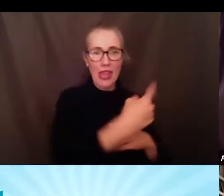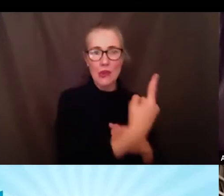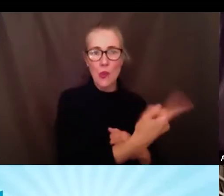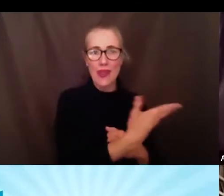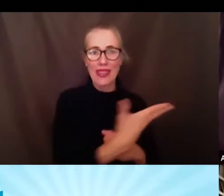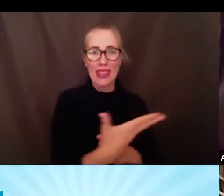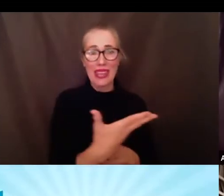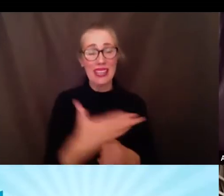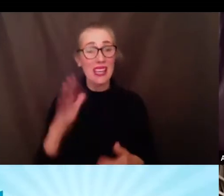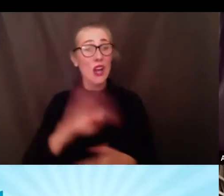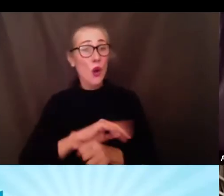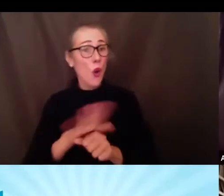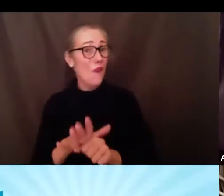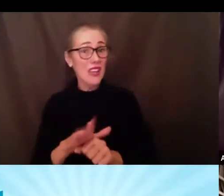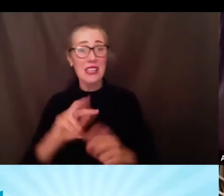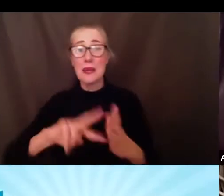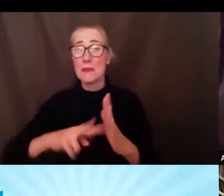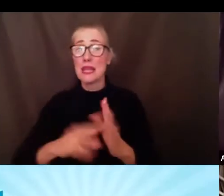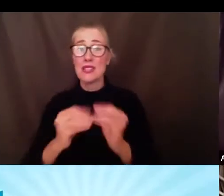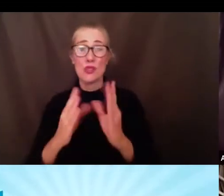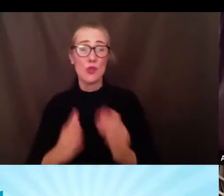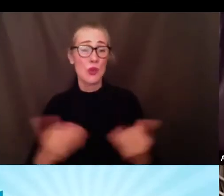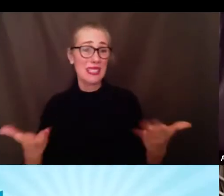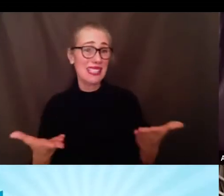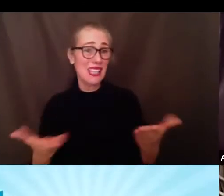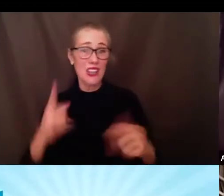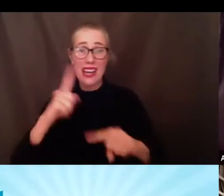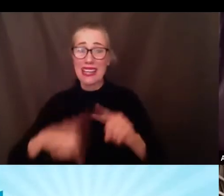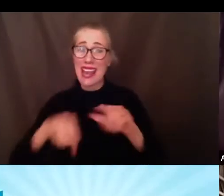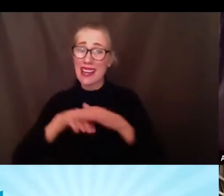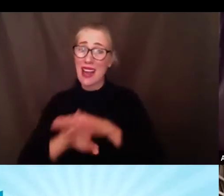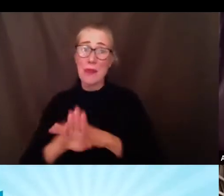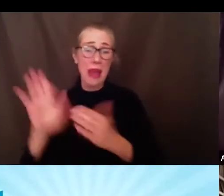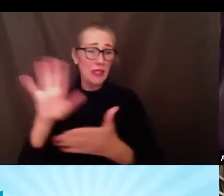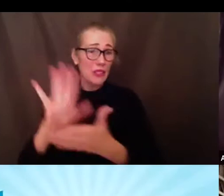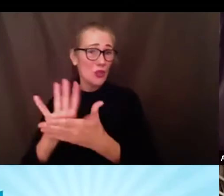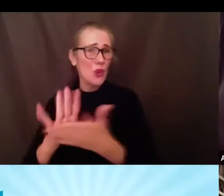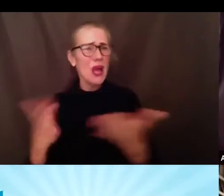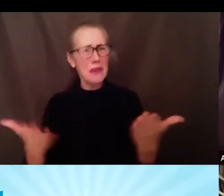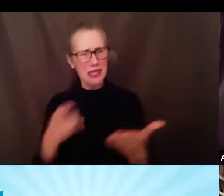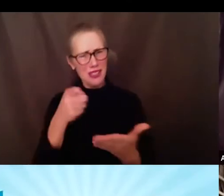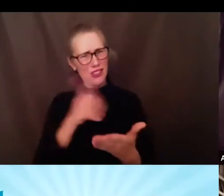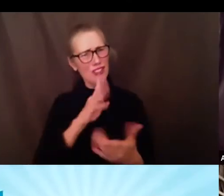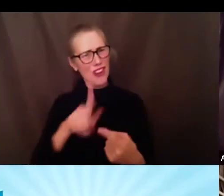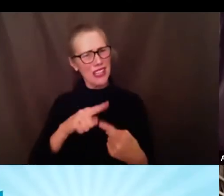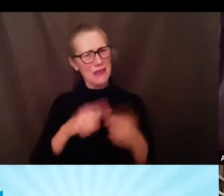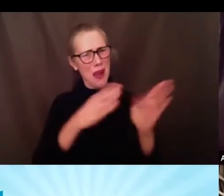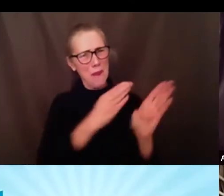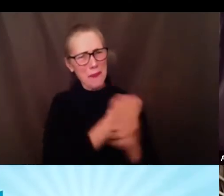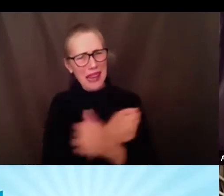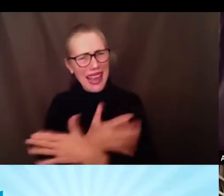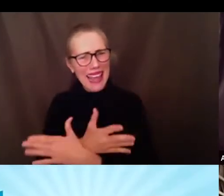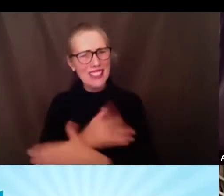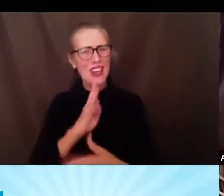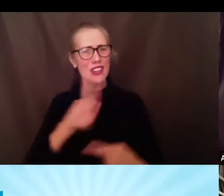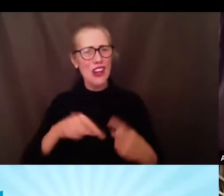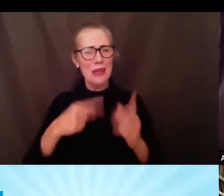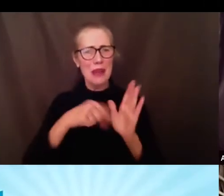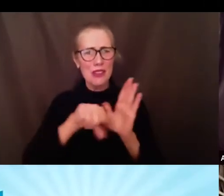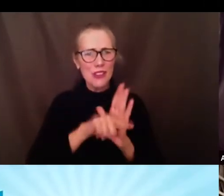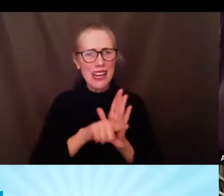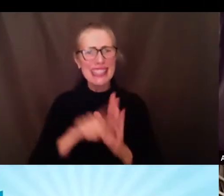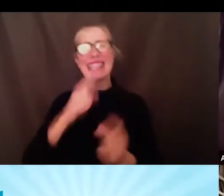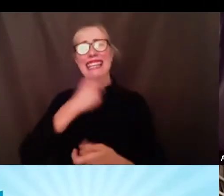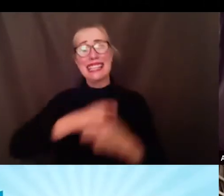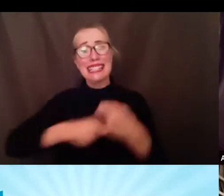for most students this year and yet here we are talking about plans and a grading policy instead of the priority being on student well-being it's on